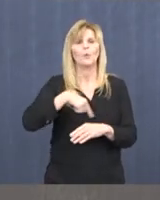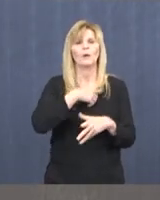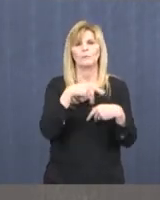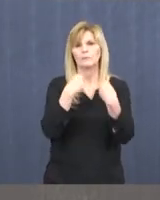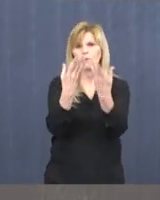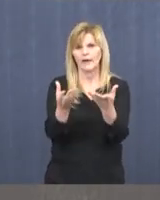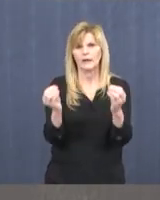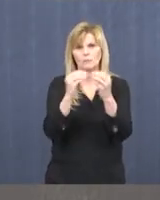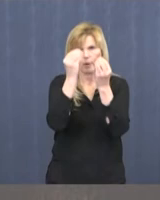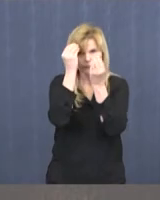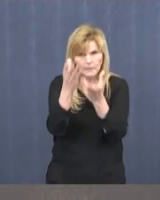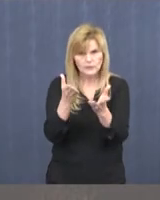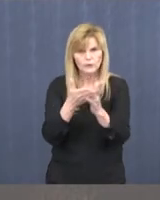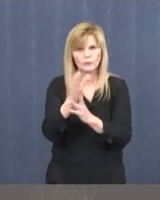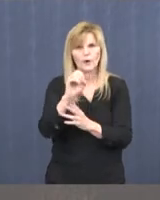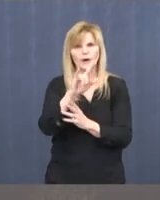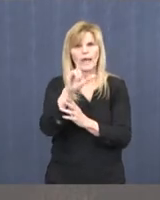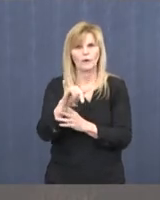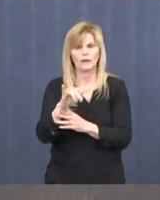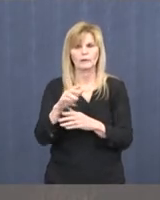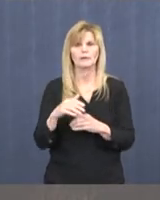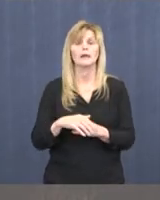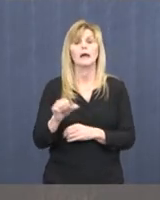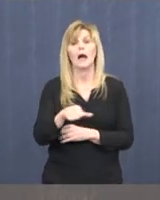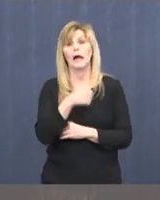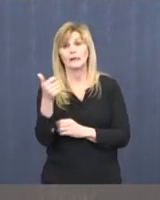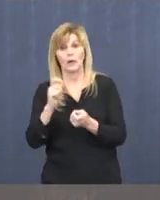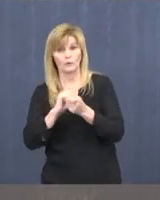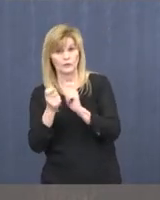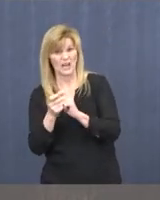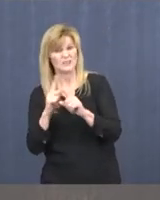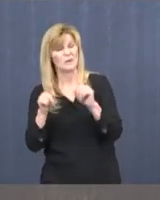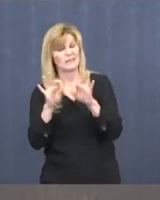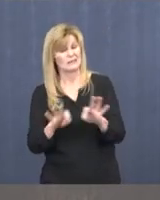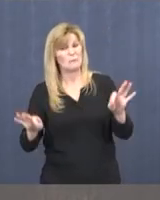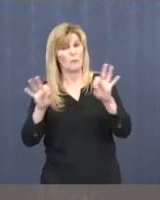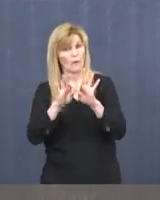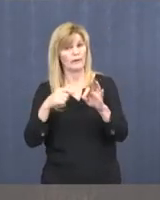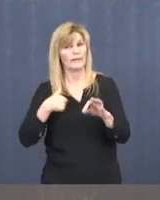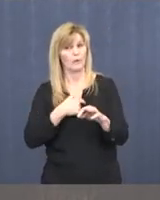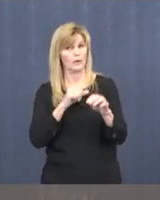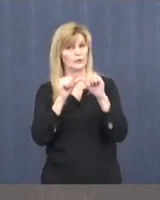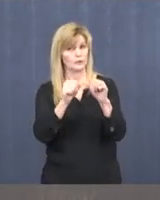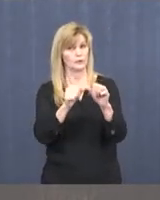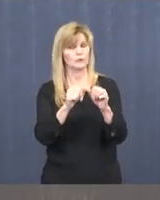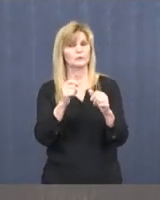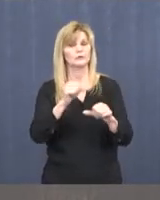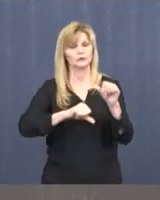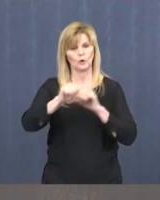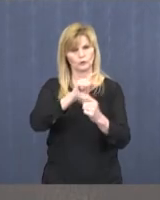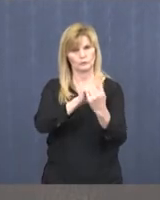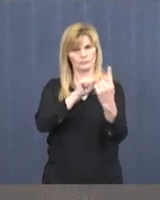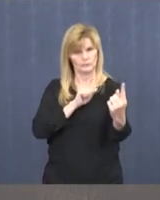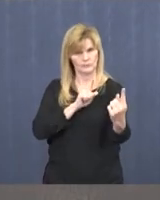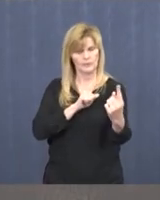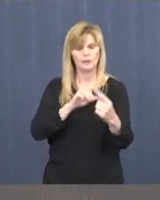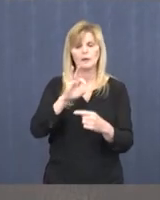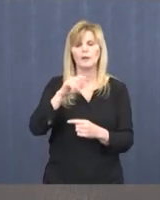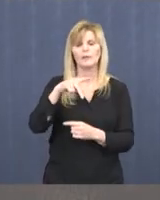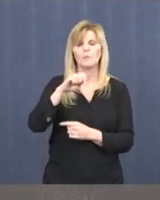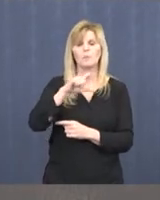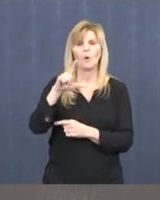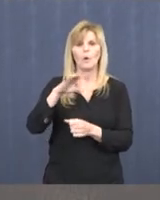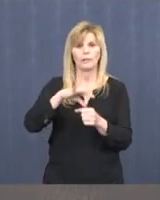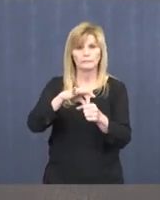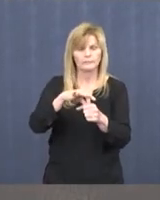finance director. Another big change, but again, it's necessary to ensure we maintain social distancing. The polling stations by nature have